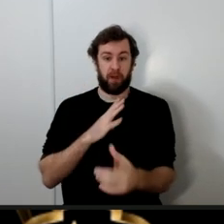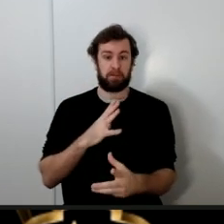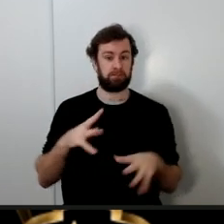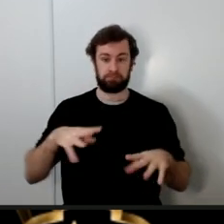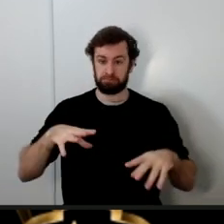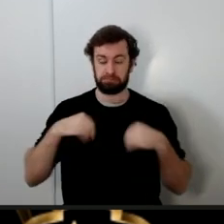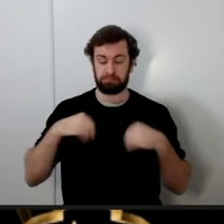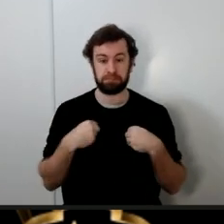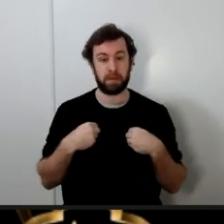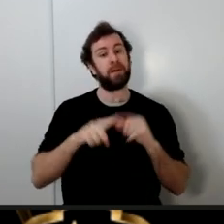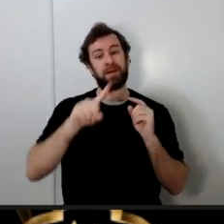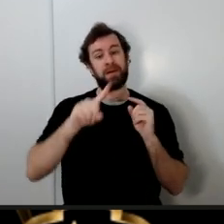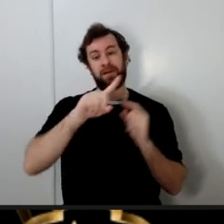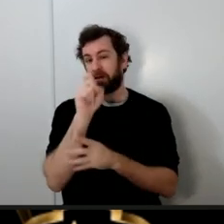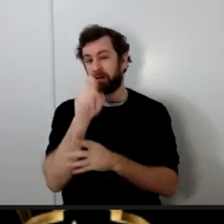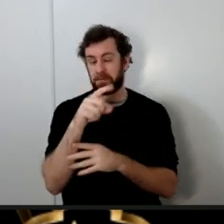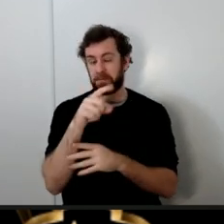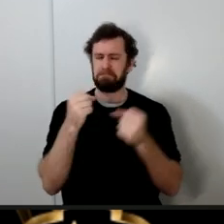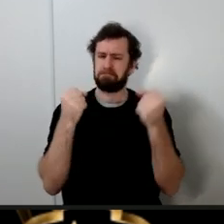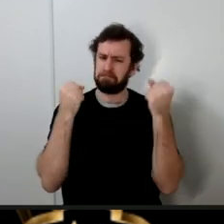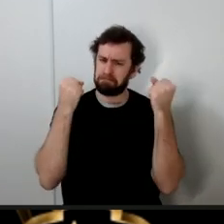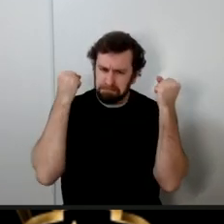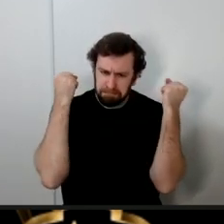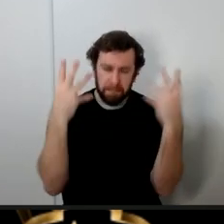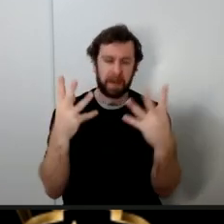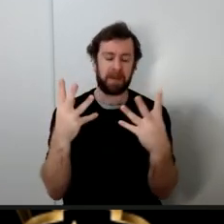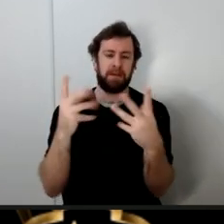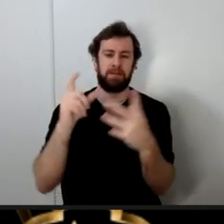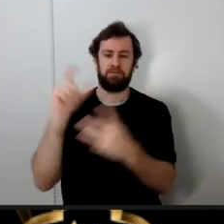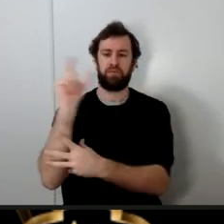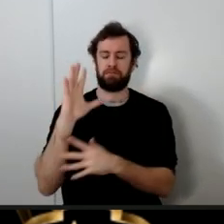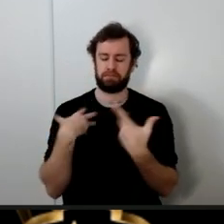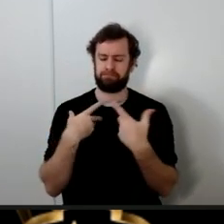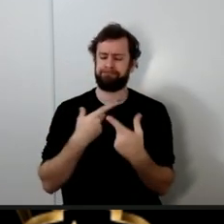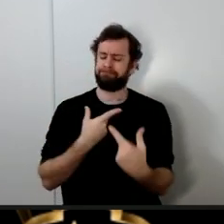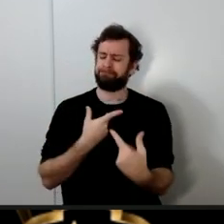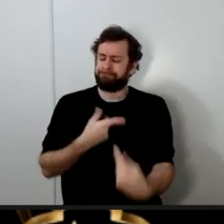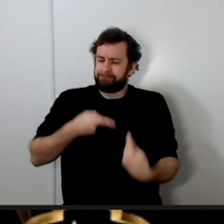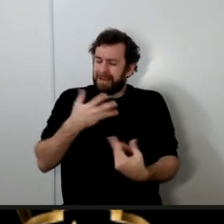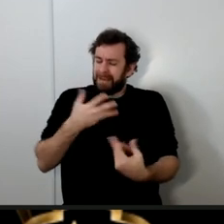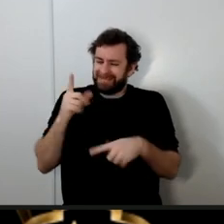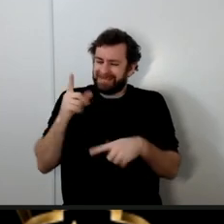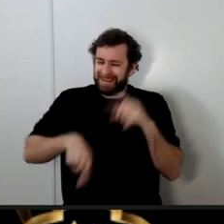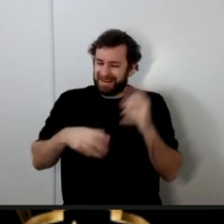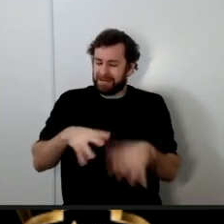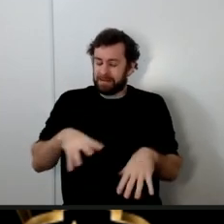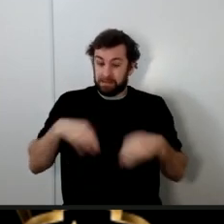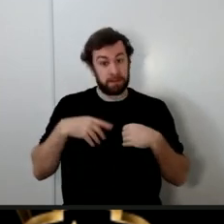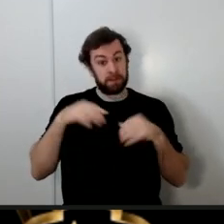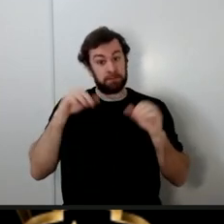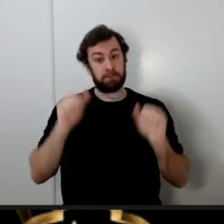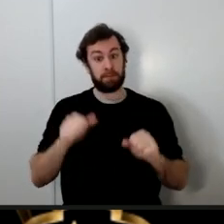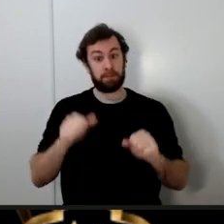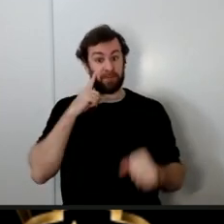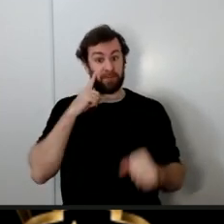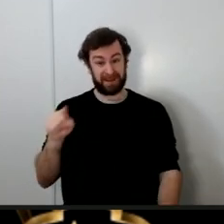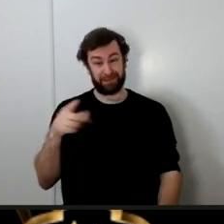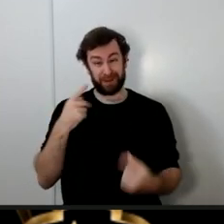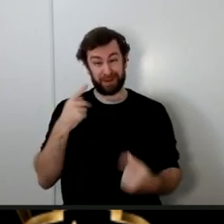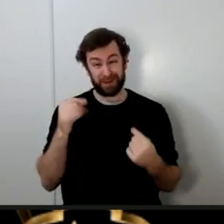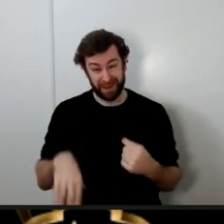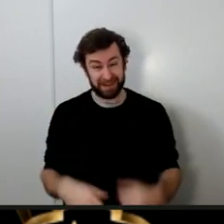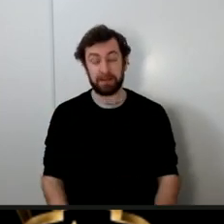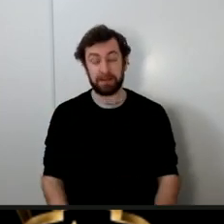that many Muslims struggle with but is it possible for him to do something like that to enter a house